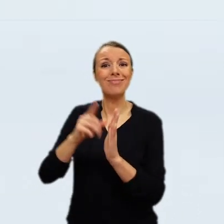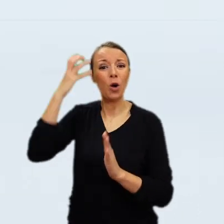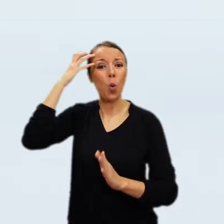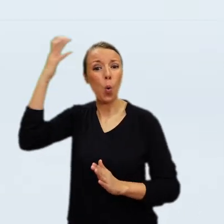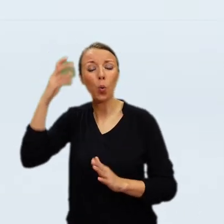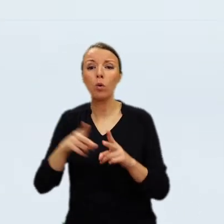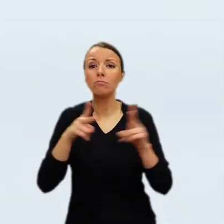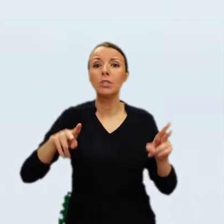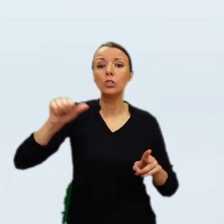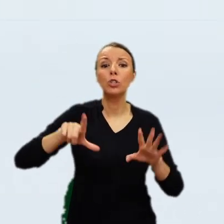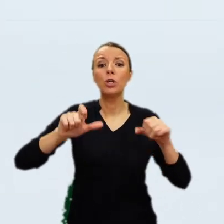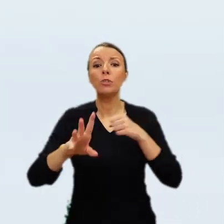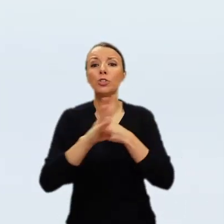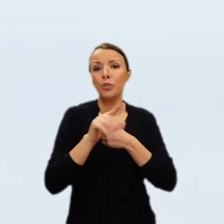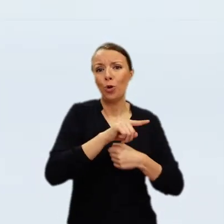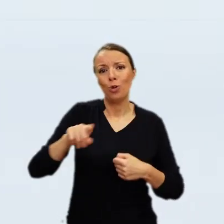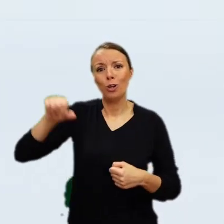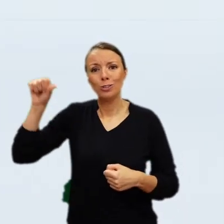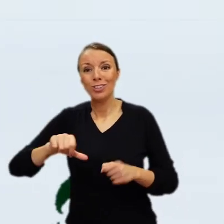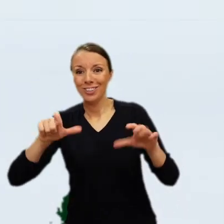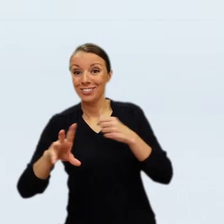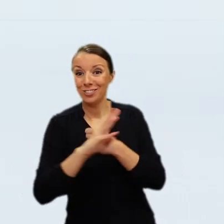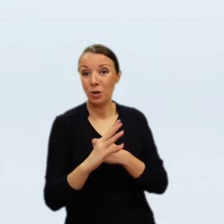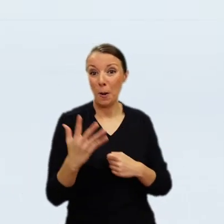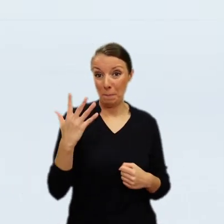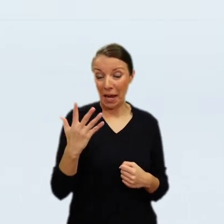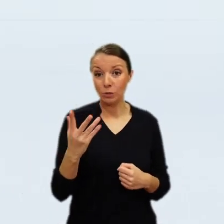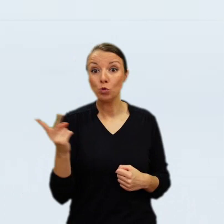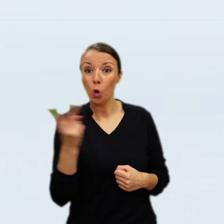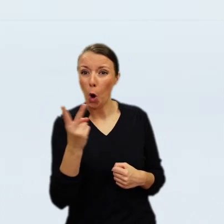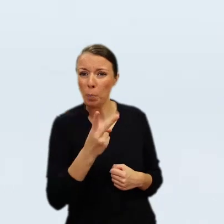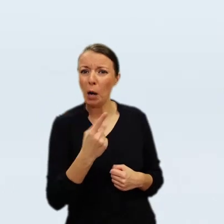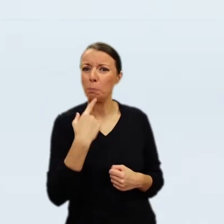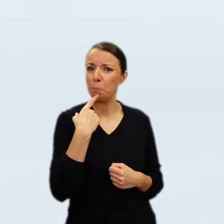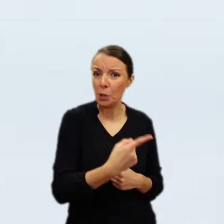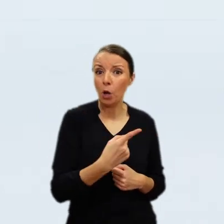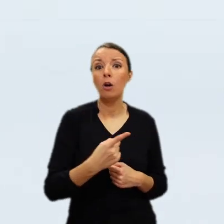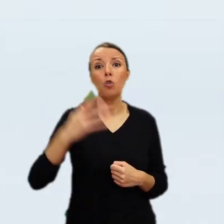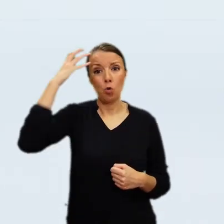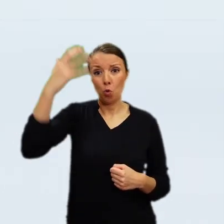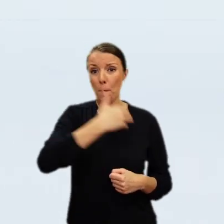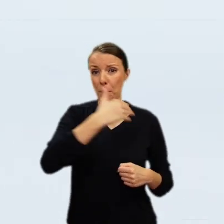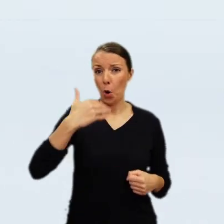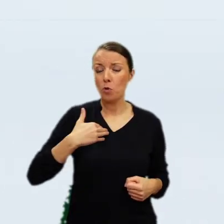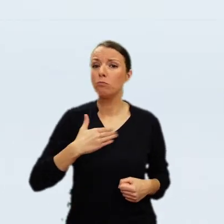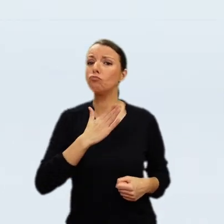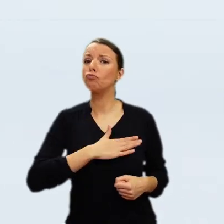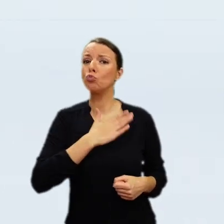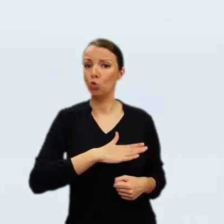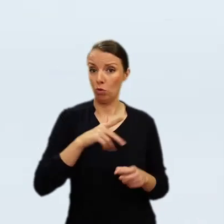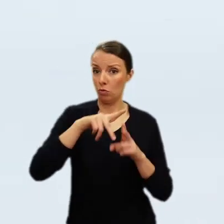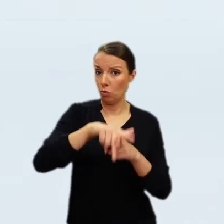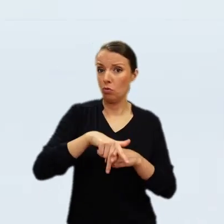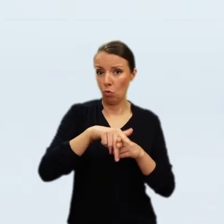of rooms that led to the king's bedroom. From the research of Dorota Juszczak, we now know that the painting hung